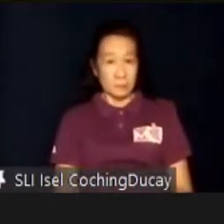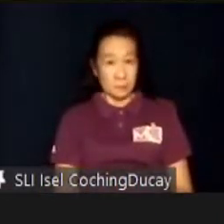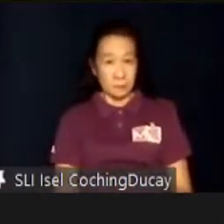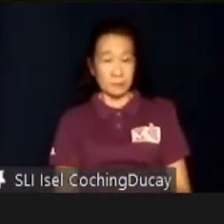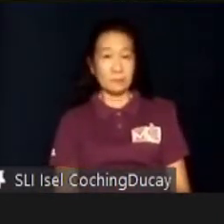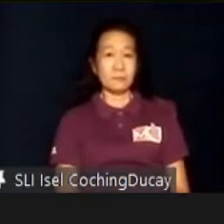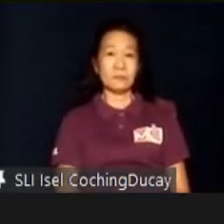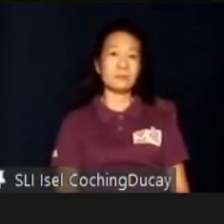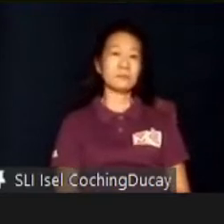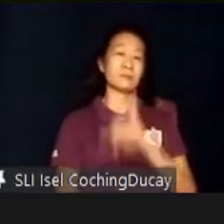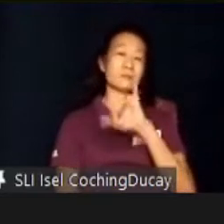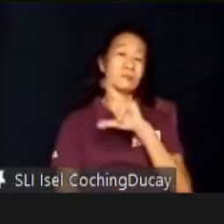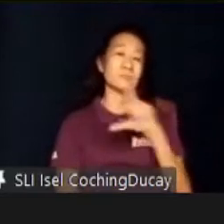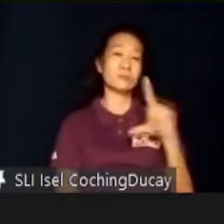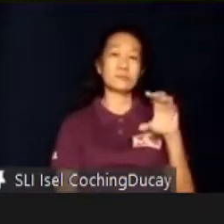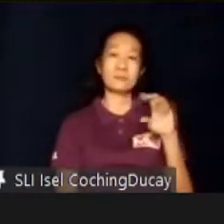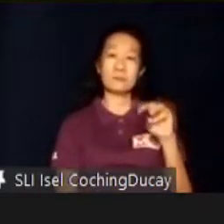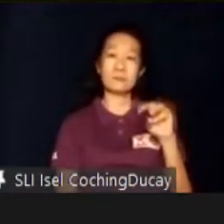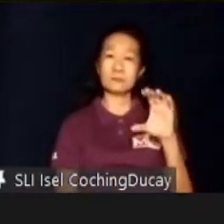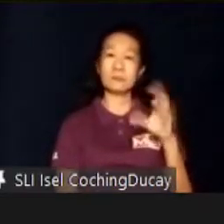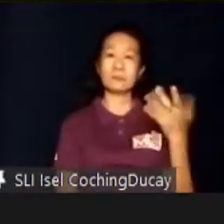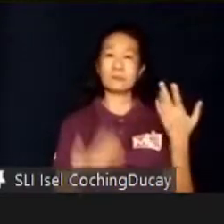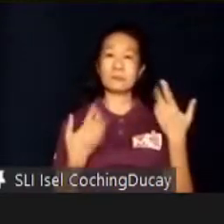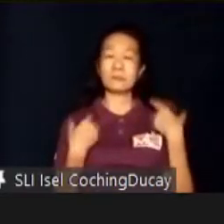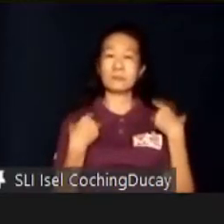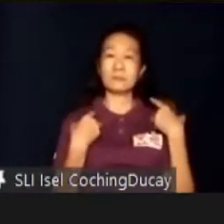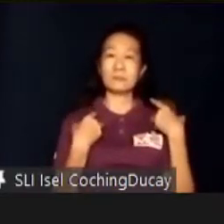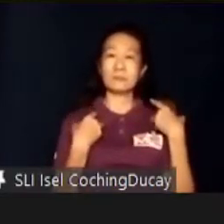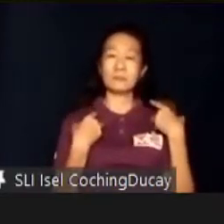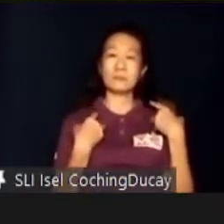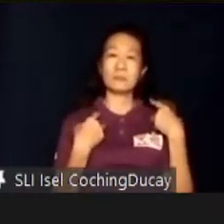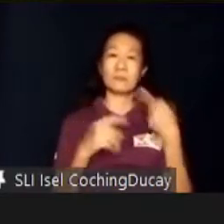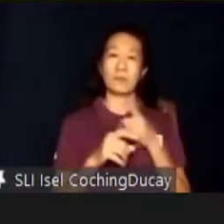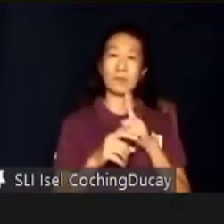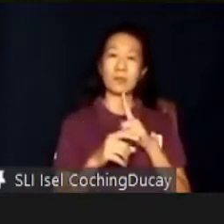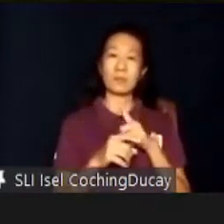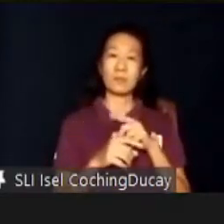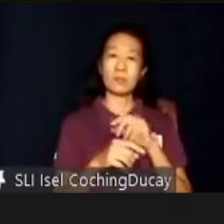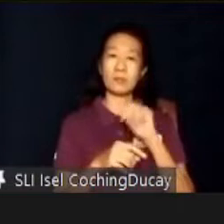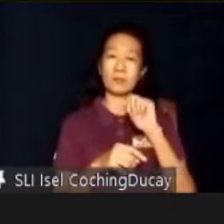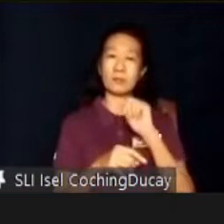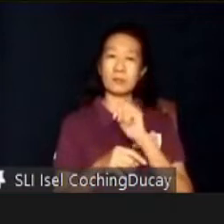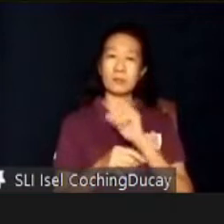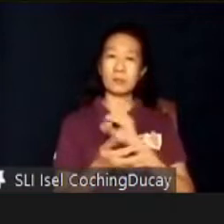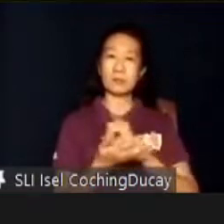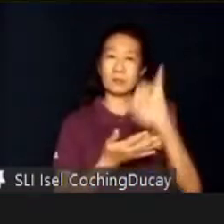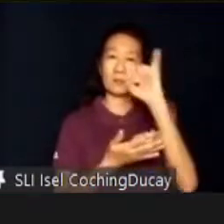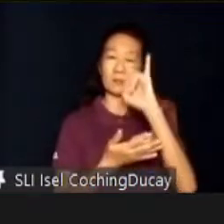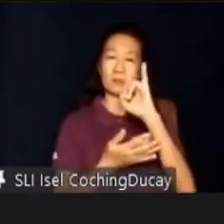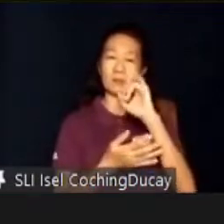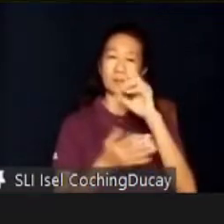IMLC was fortunate to have obtained a grant from the Atlantic Institute to develop digital